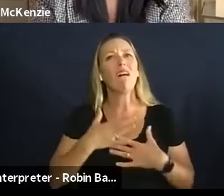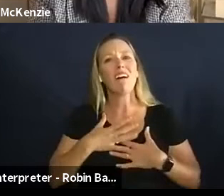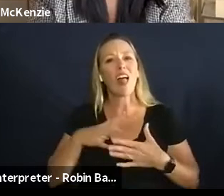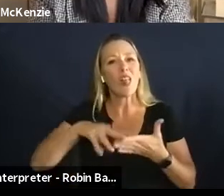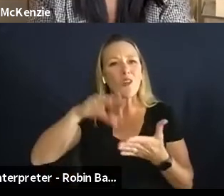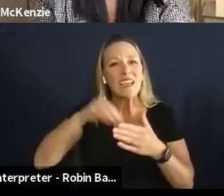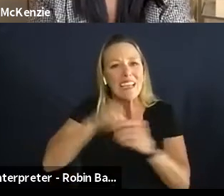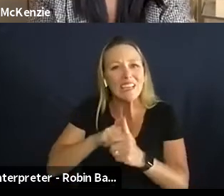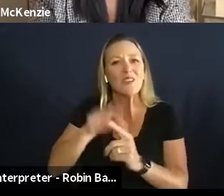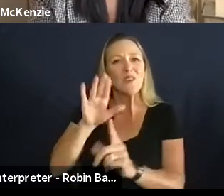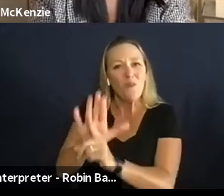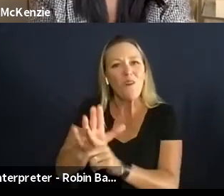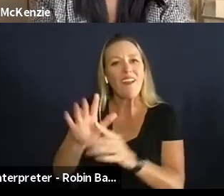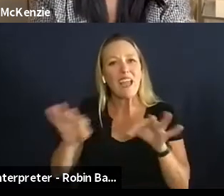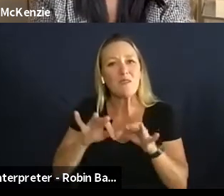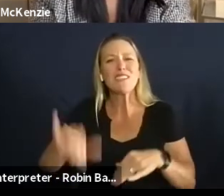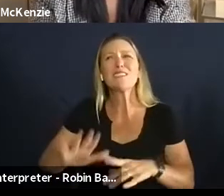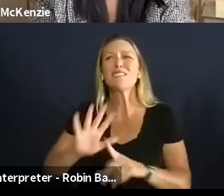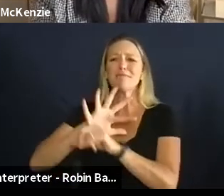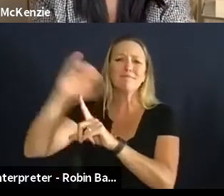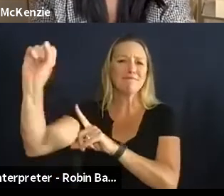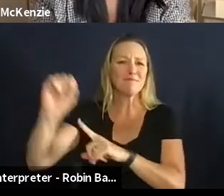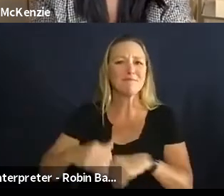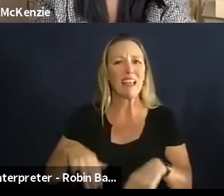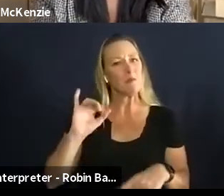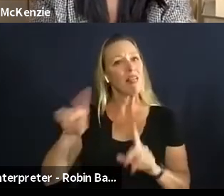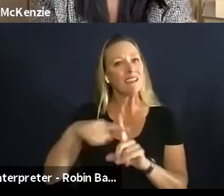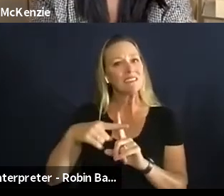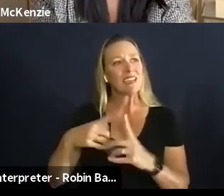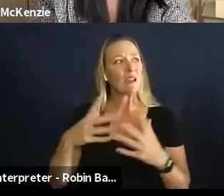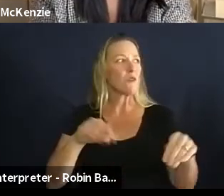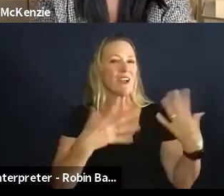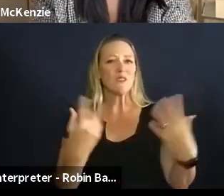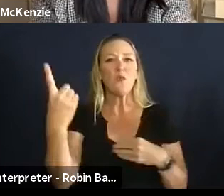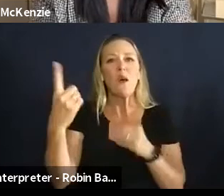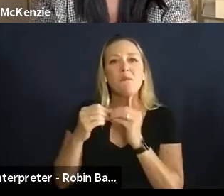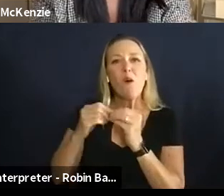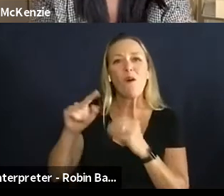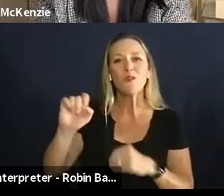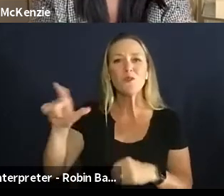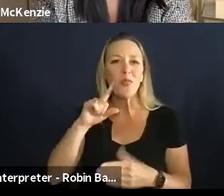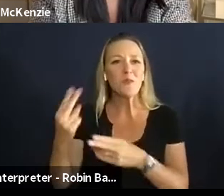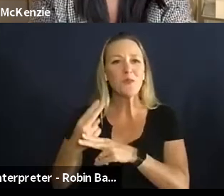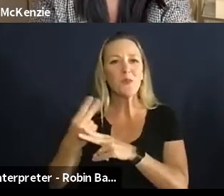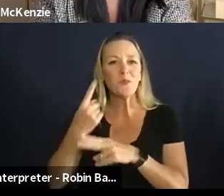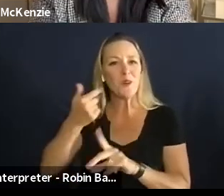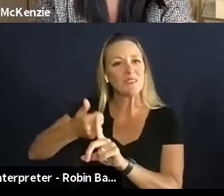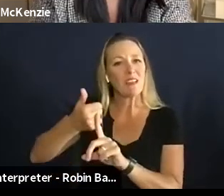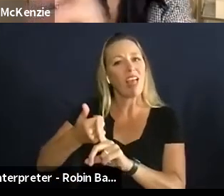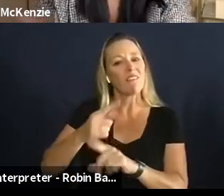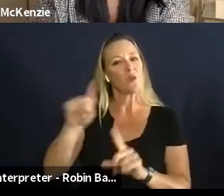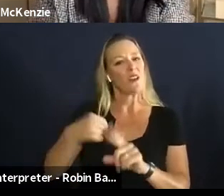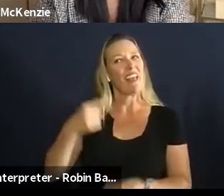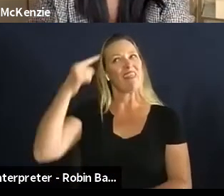life with um an extra tool in your in your toolbox so um that's really when i think about my own personal journey my own personal